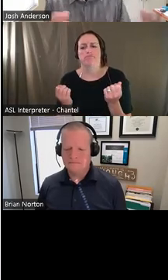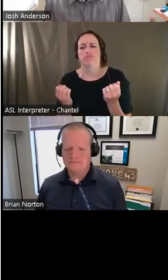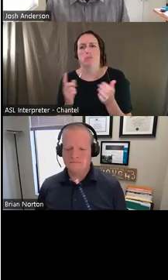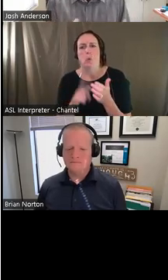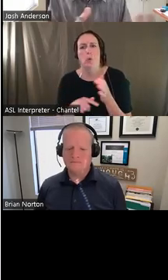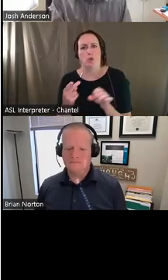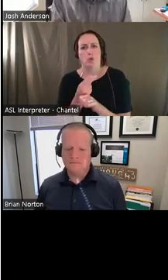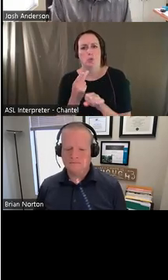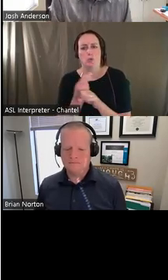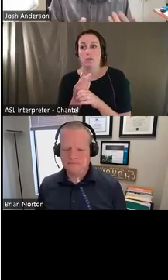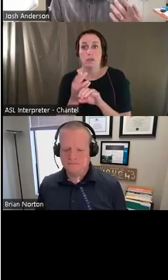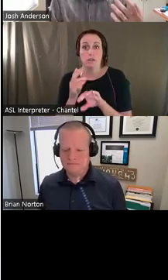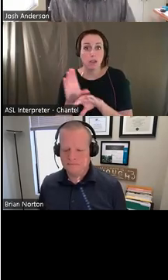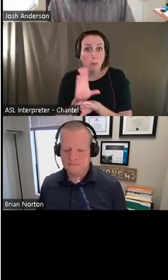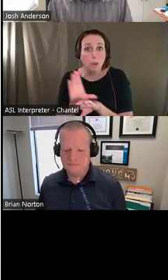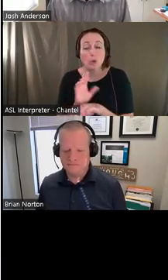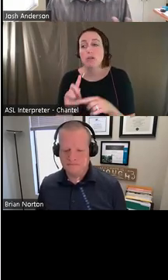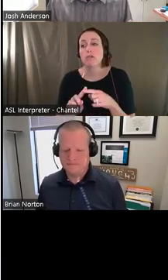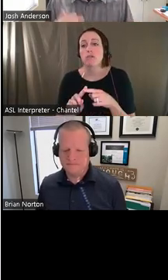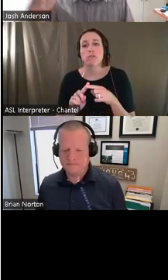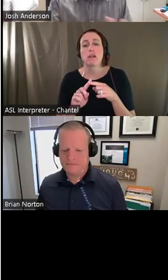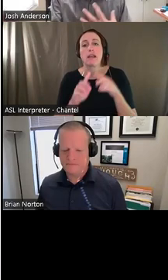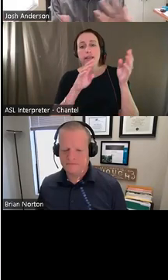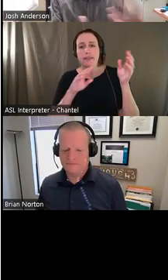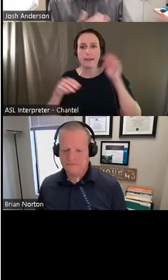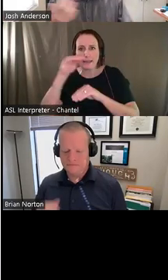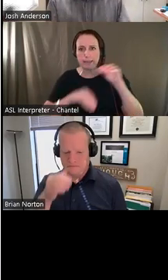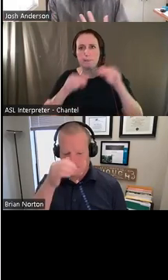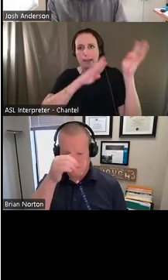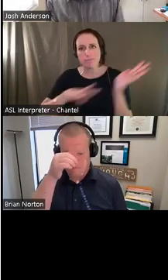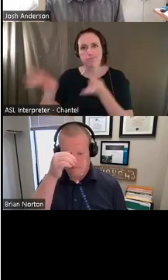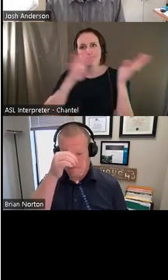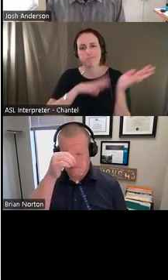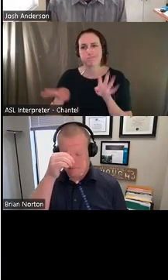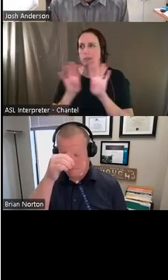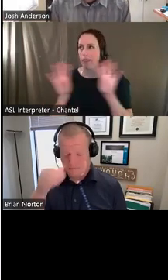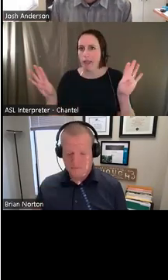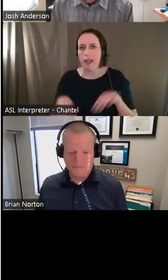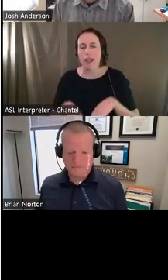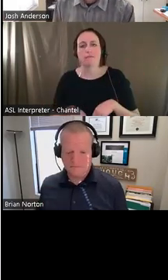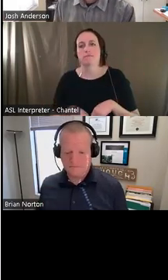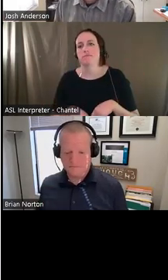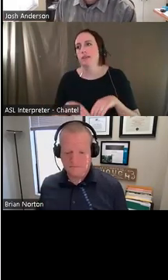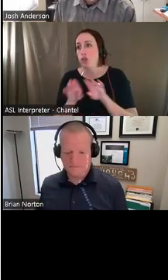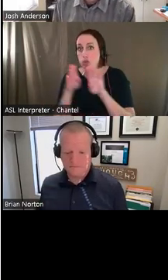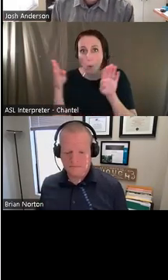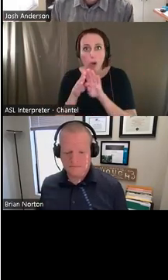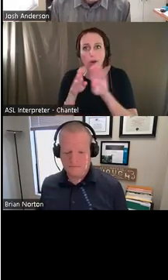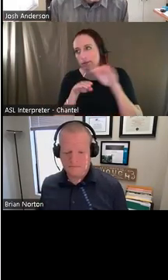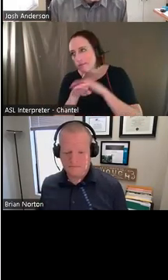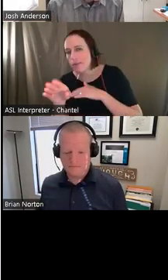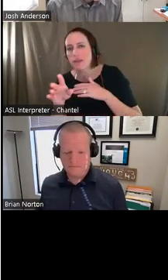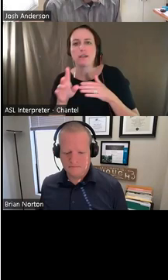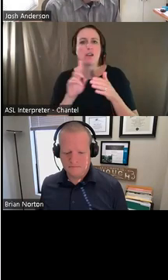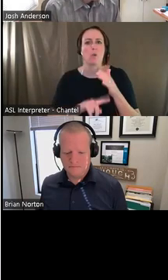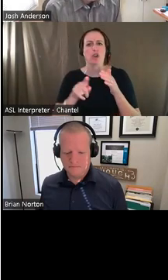Are there computers, assembly lines, the front door, all these different things and equipment that kind of come through that way.